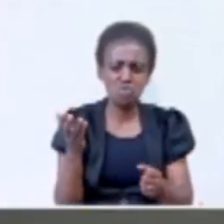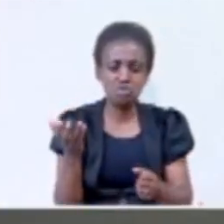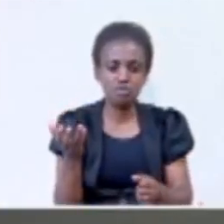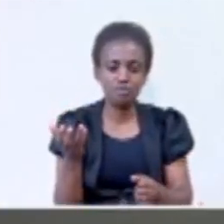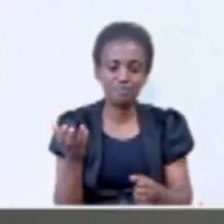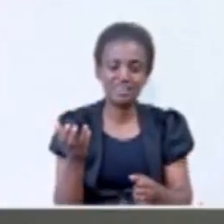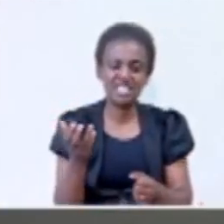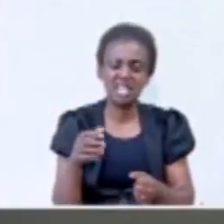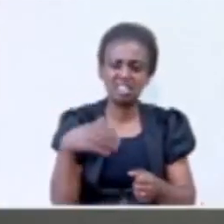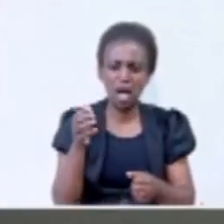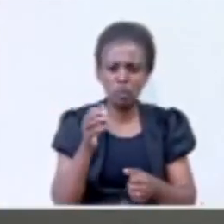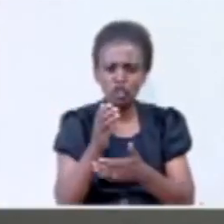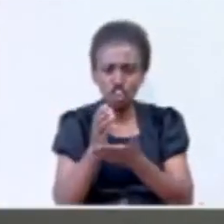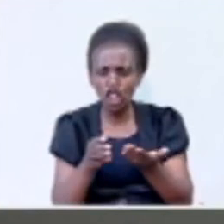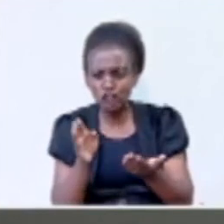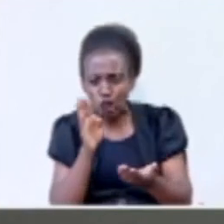rumors, rumors,